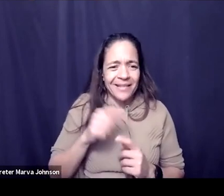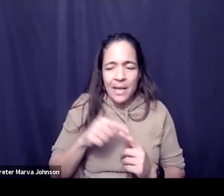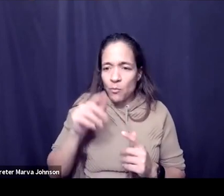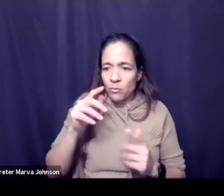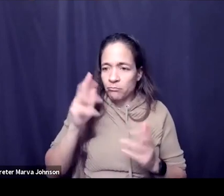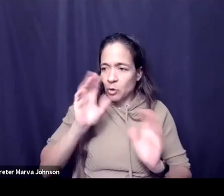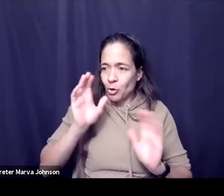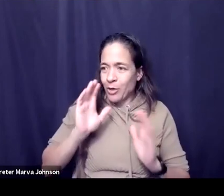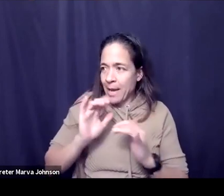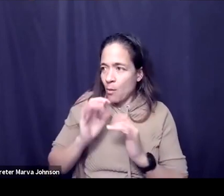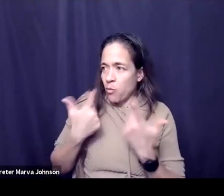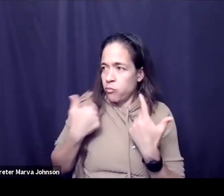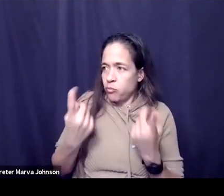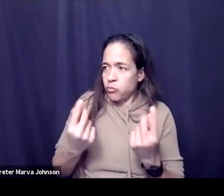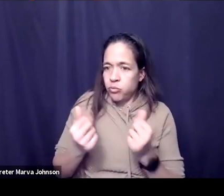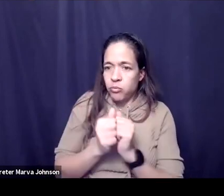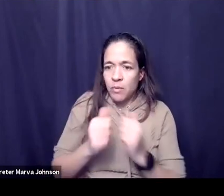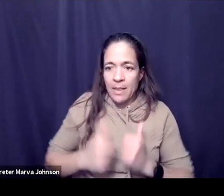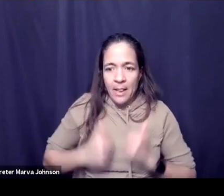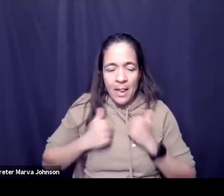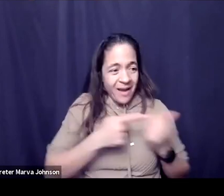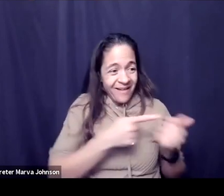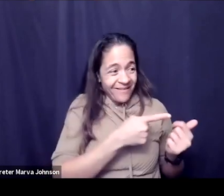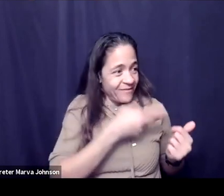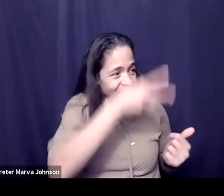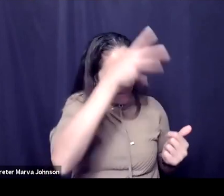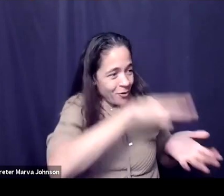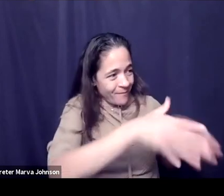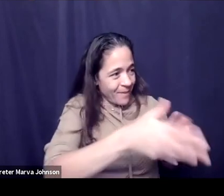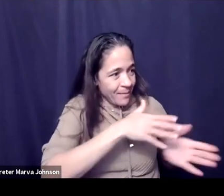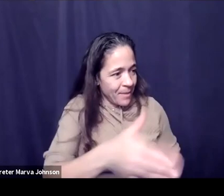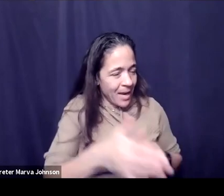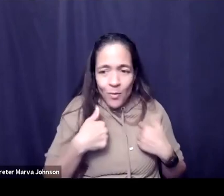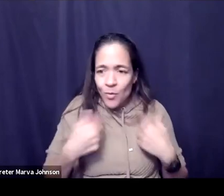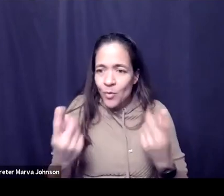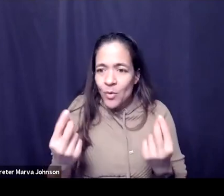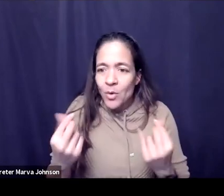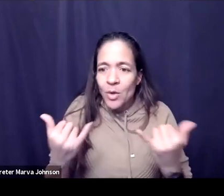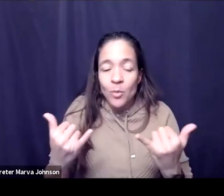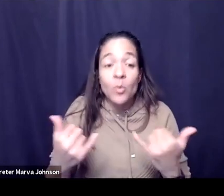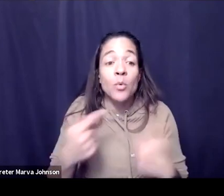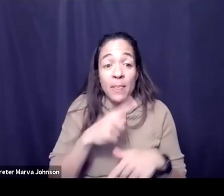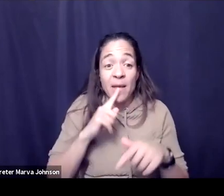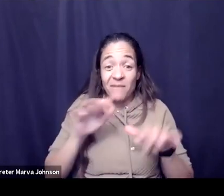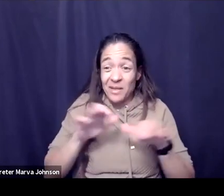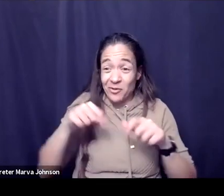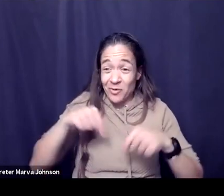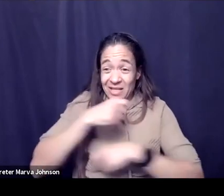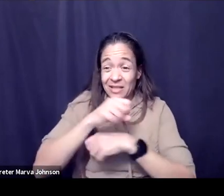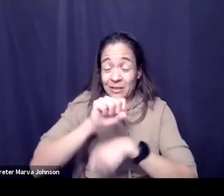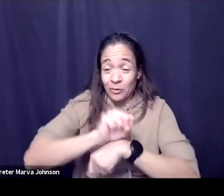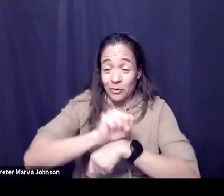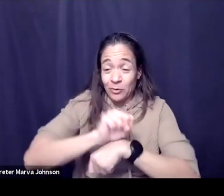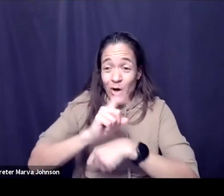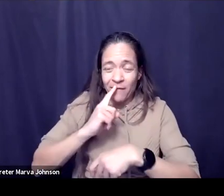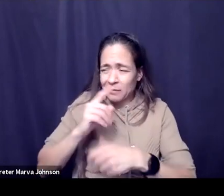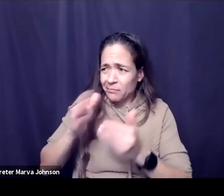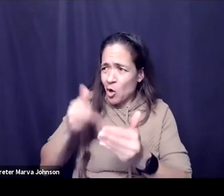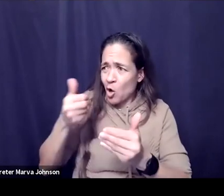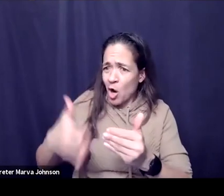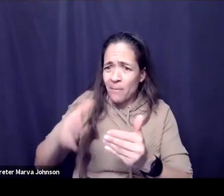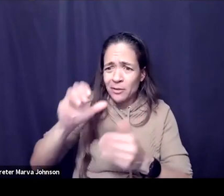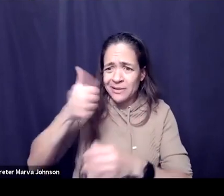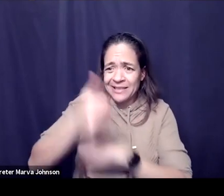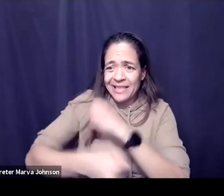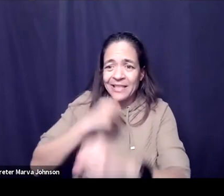after loss you know what what happens now and they've been doing this work for almost a decade and they began hosting these dinners to provide a